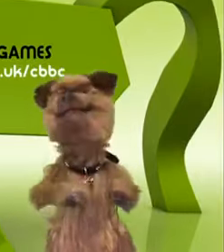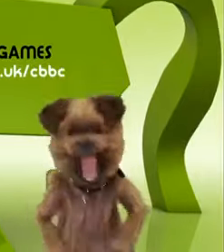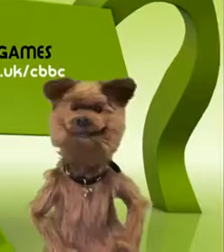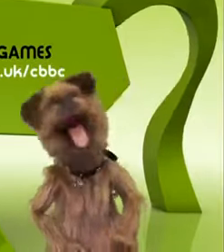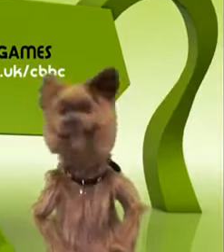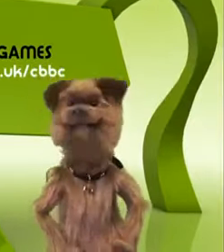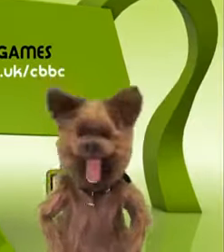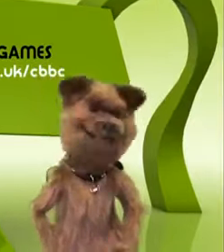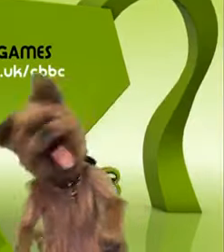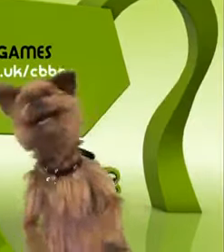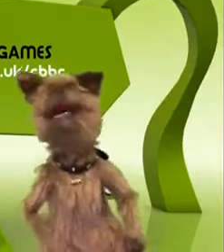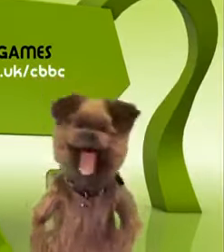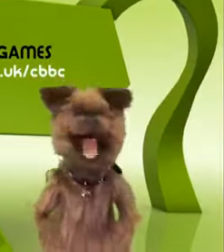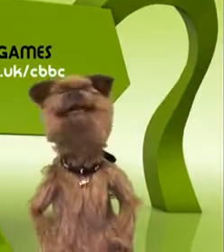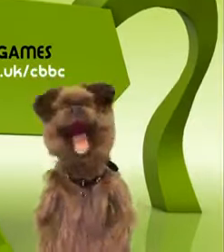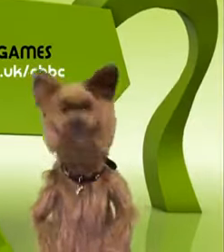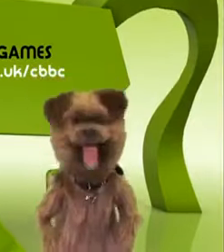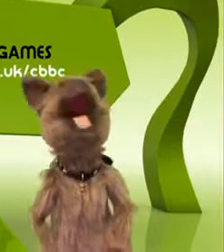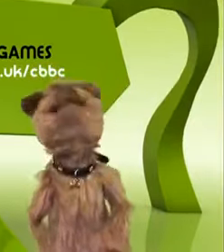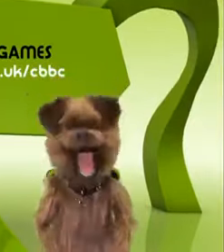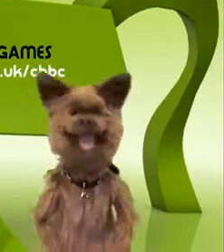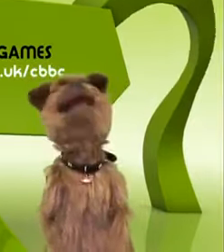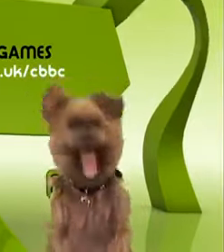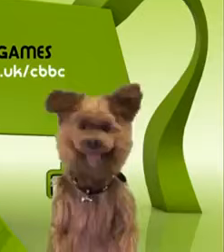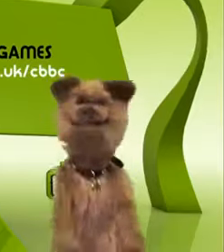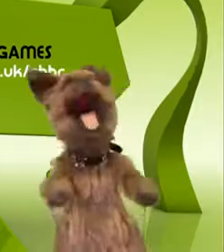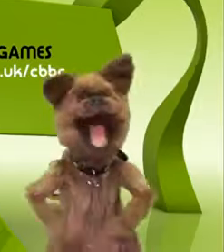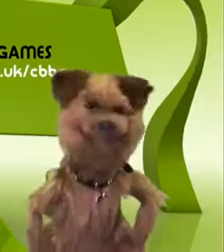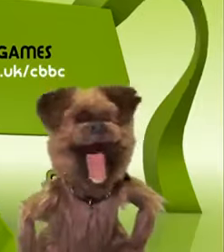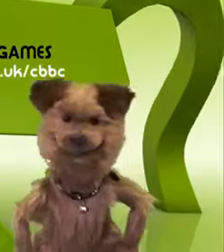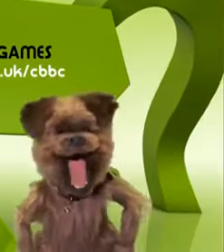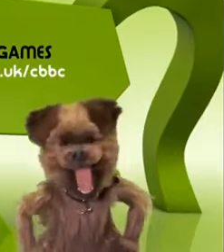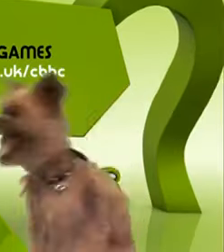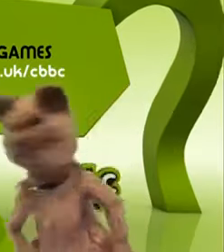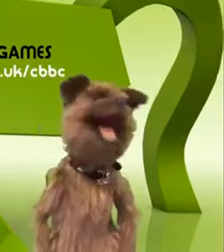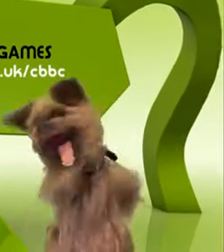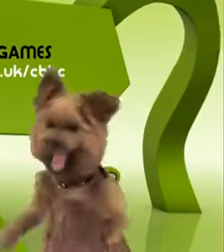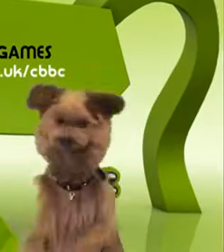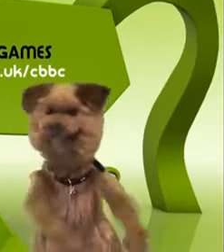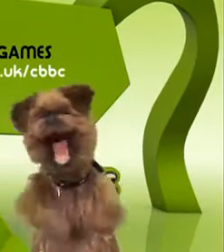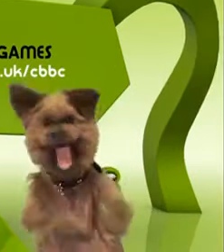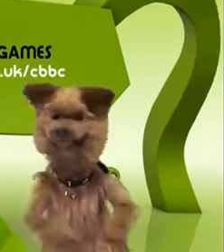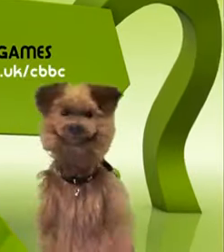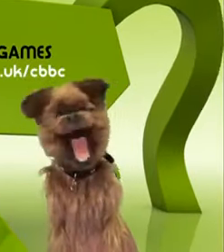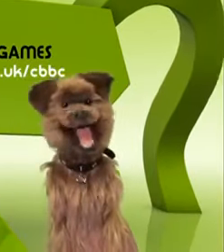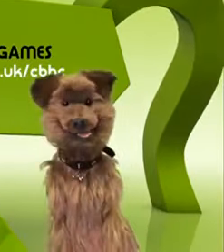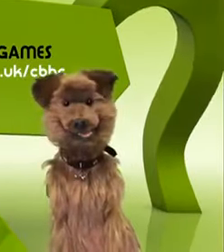Give it a whirl, why don't you? Go on the CBBC page and save the city from Piero! Go on, do it!